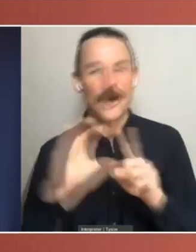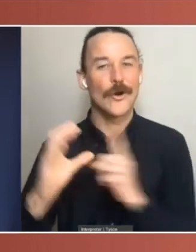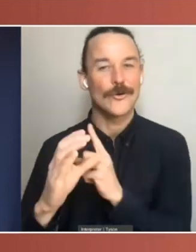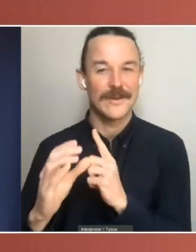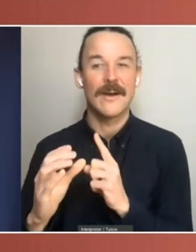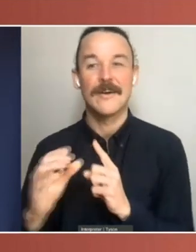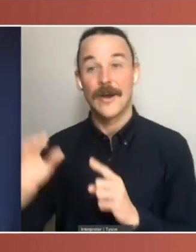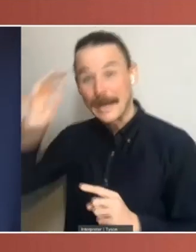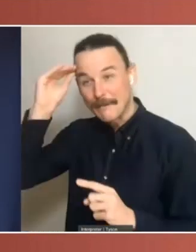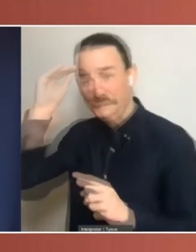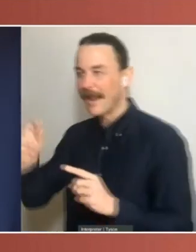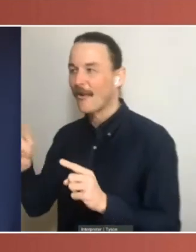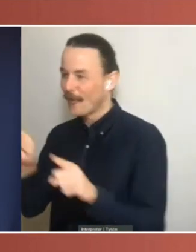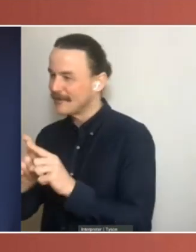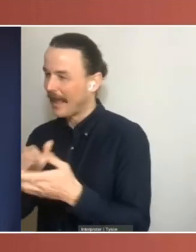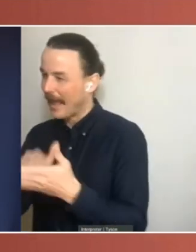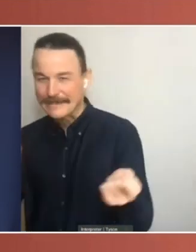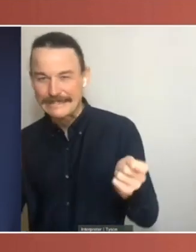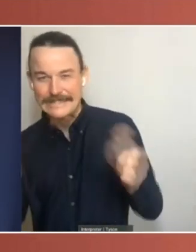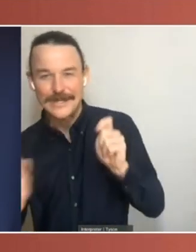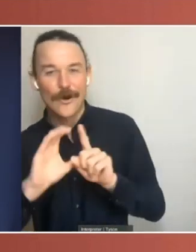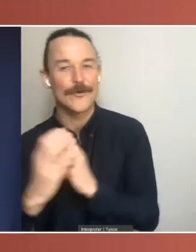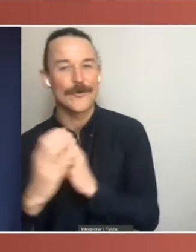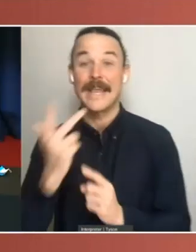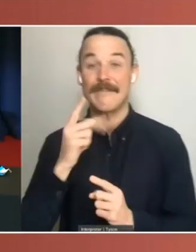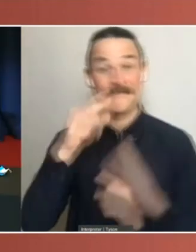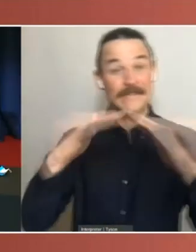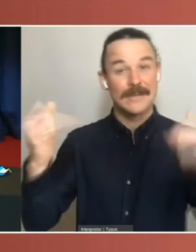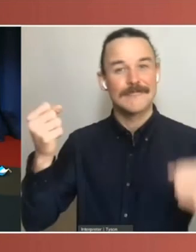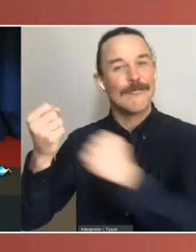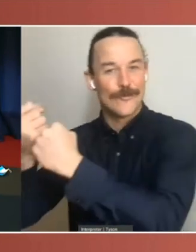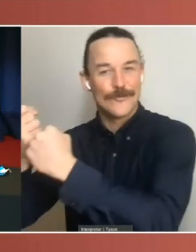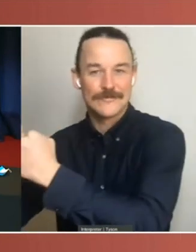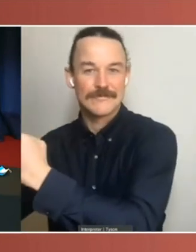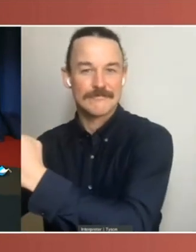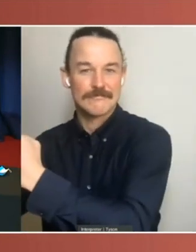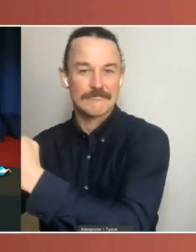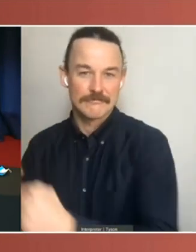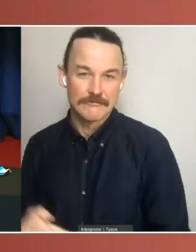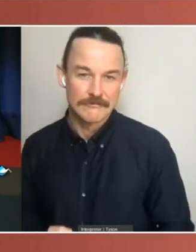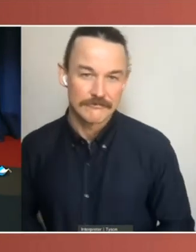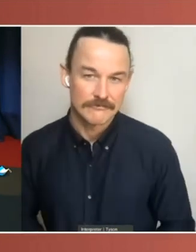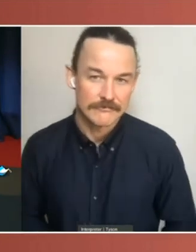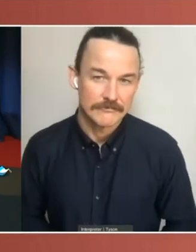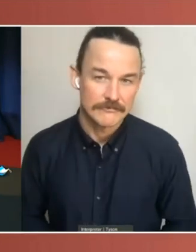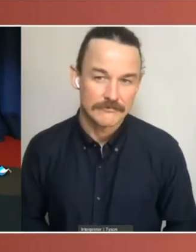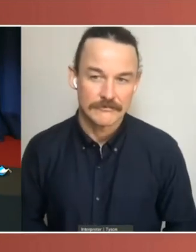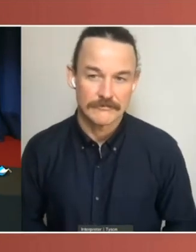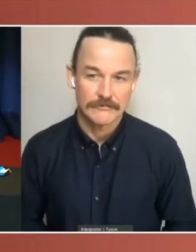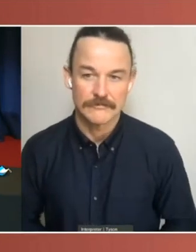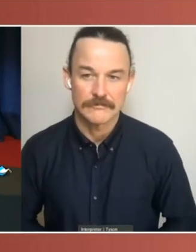to enforce its powers and status. I think, yeah. Thank you.